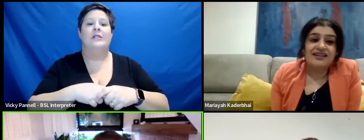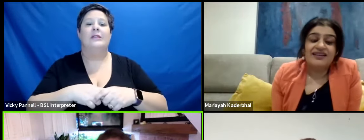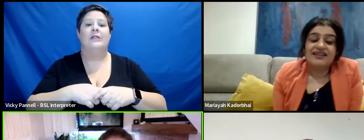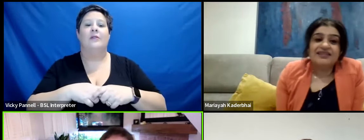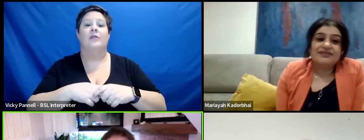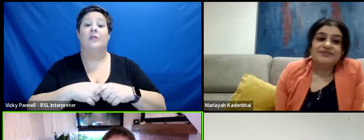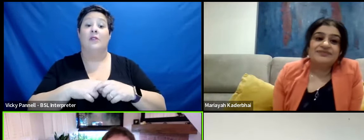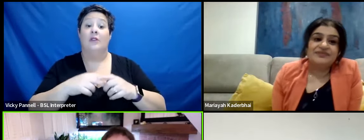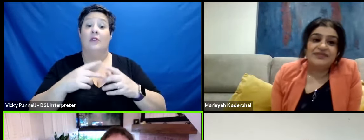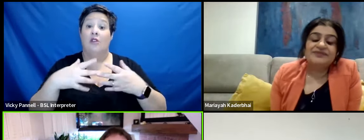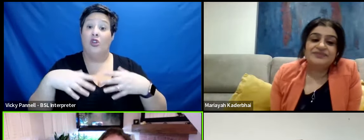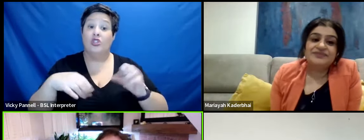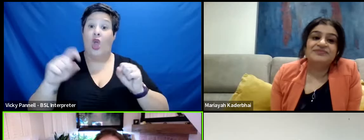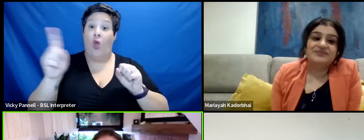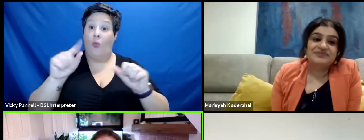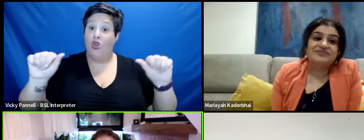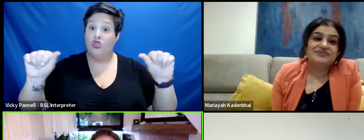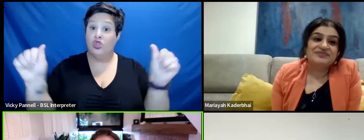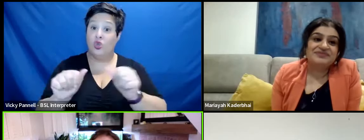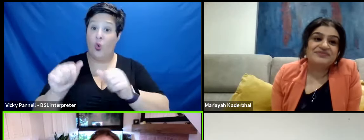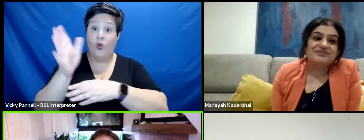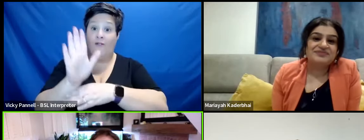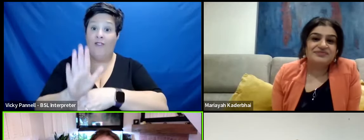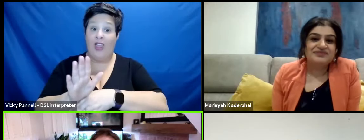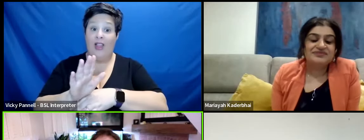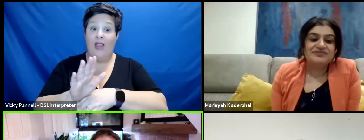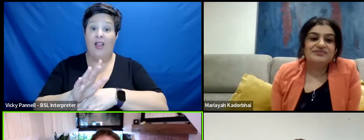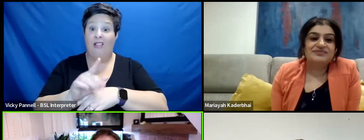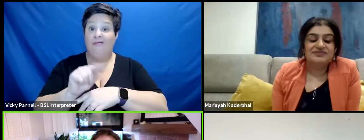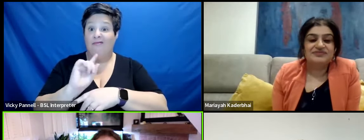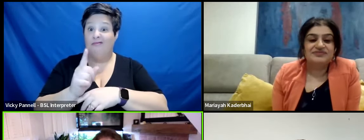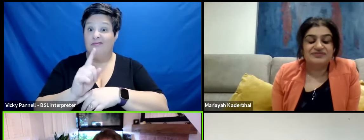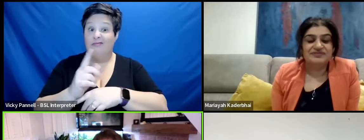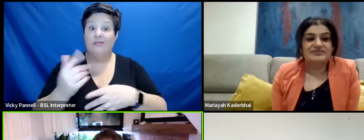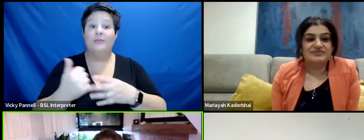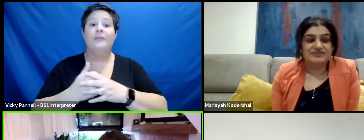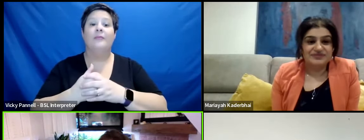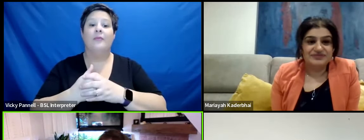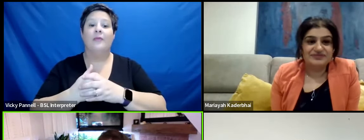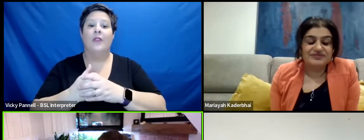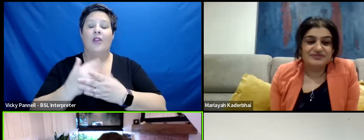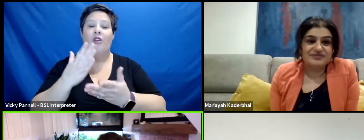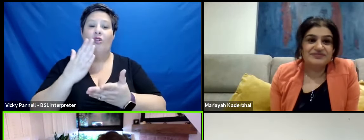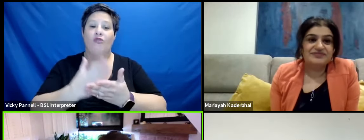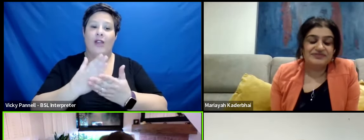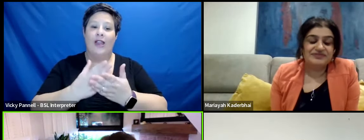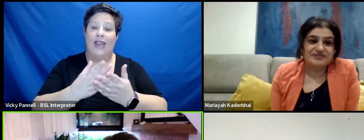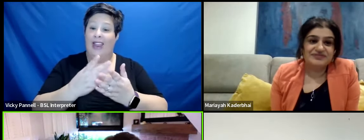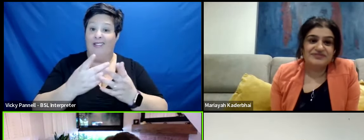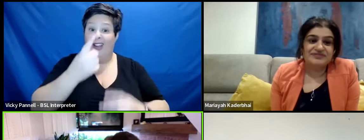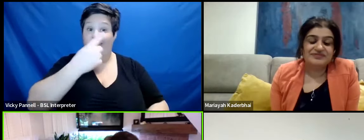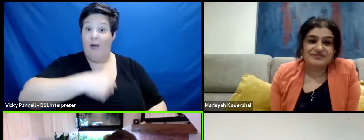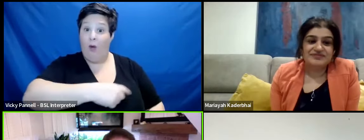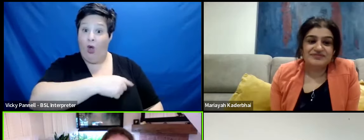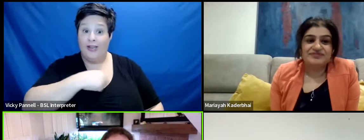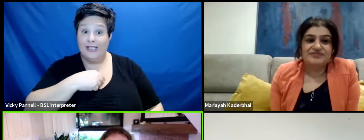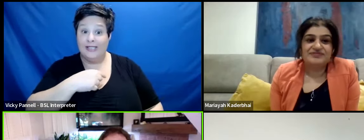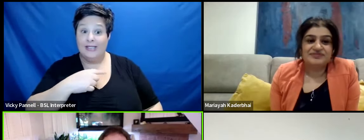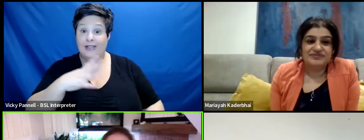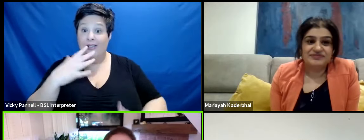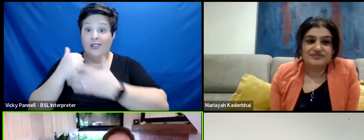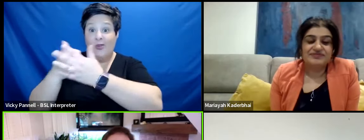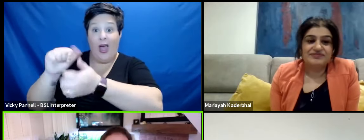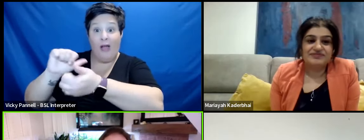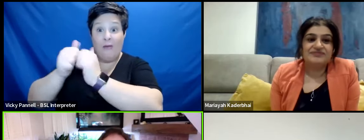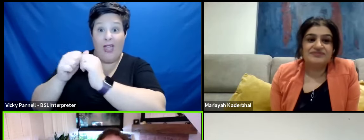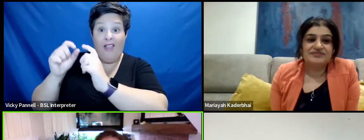began life as a short. You know what mean? We began life as a short film. And it was basically, if I'm brutally honest, it was to help my mate